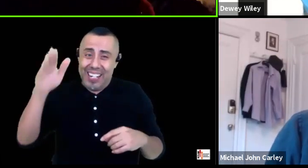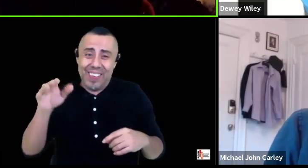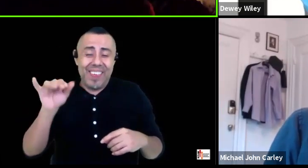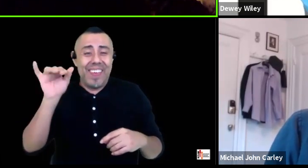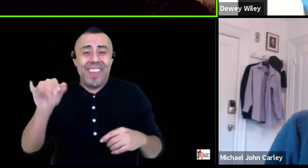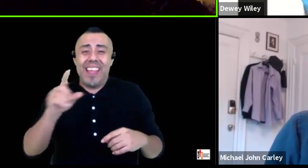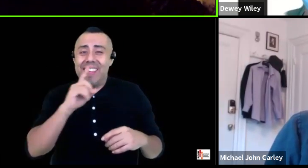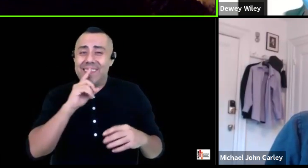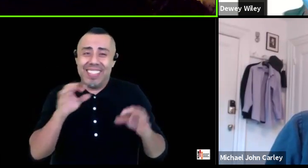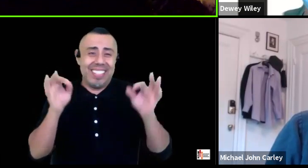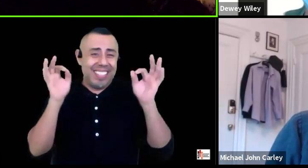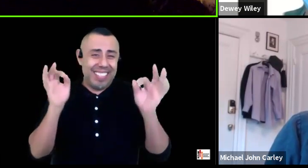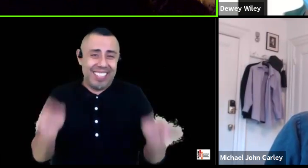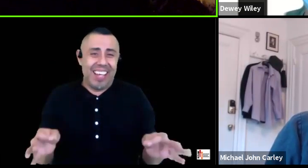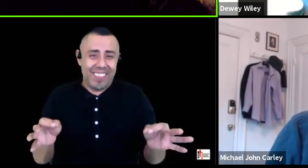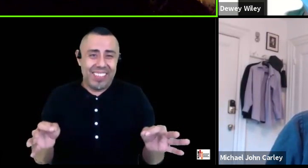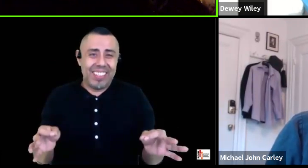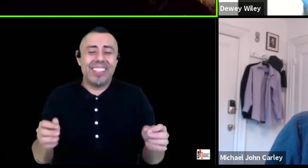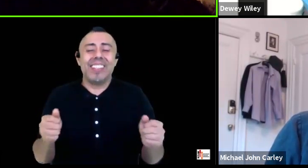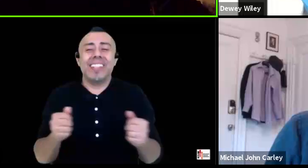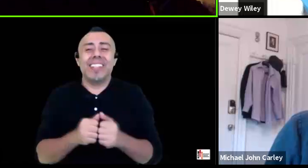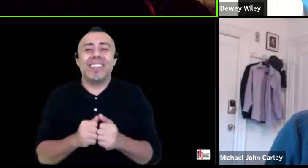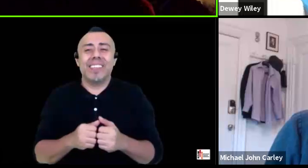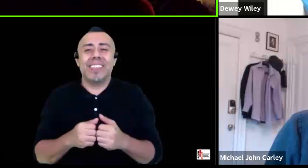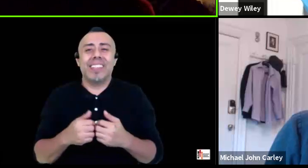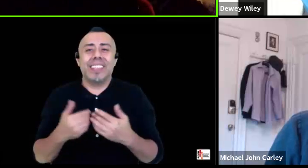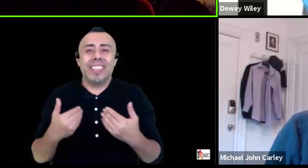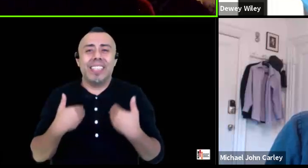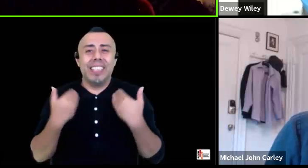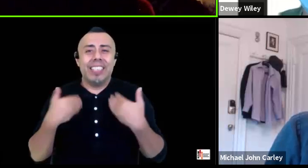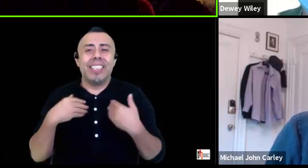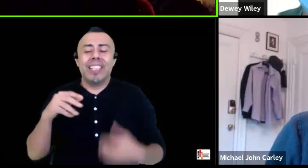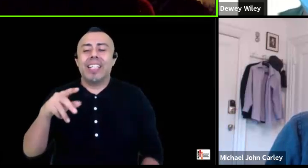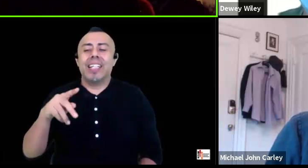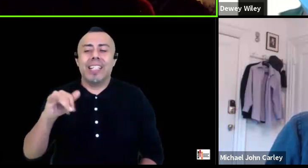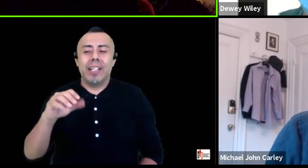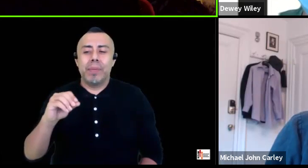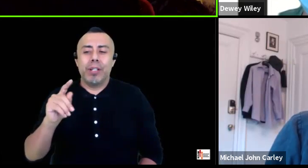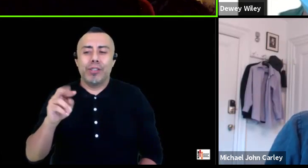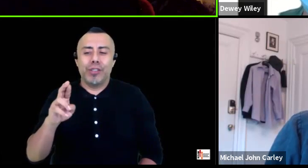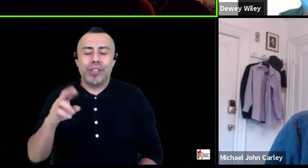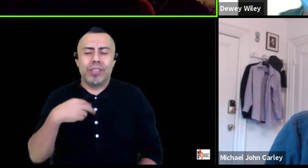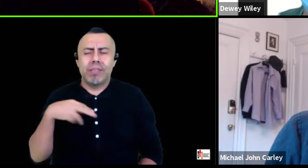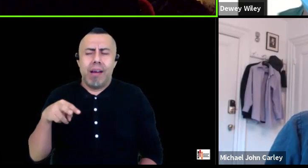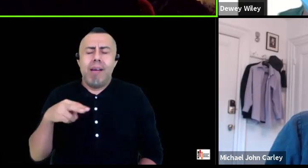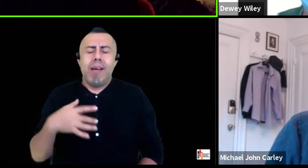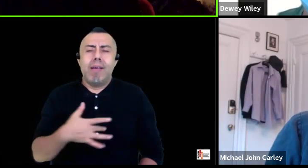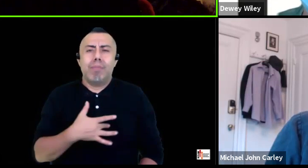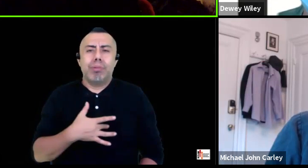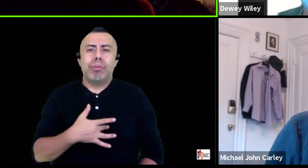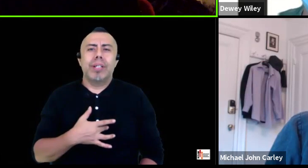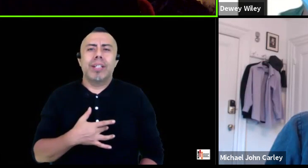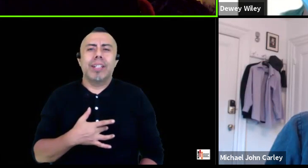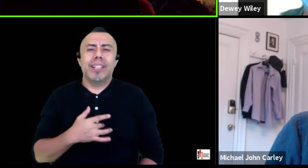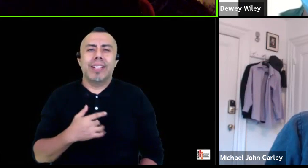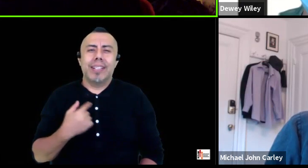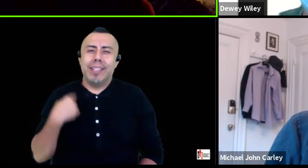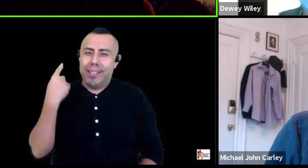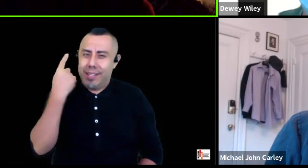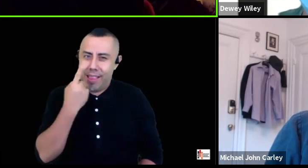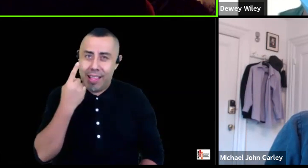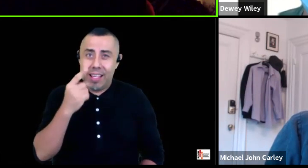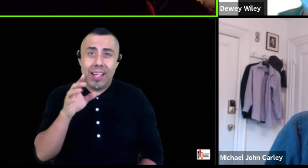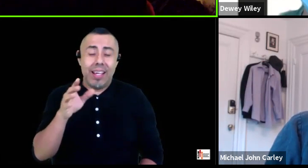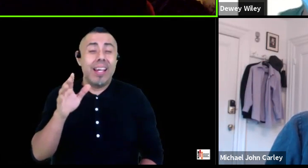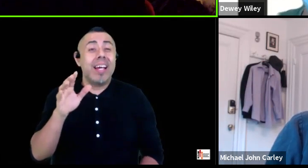something in doing young pierre that that that that spoke to me and thinking about like how frustrated i would be